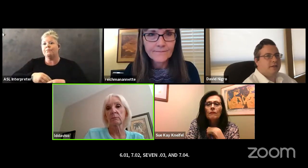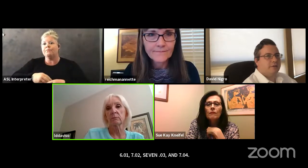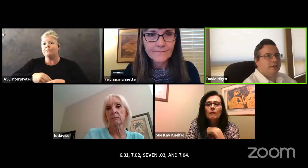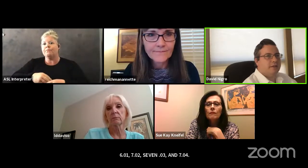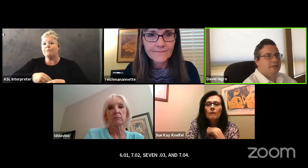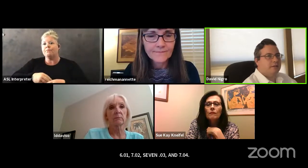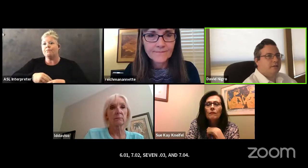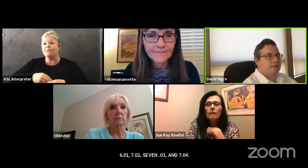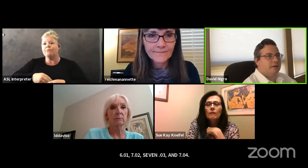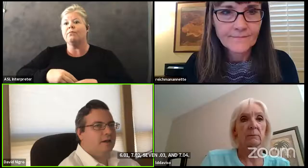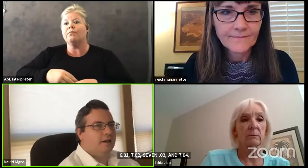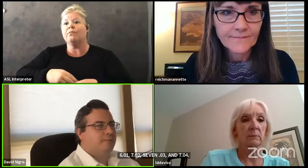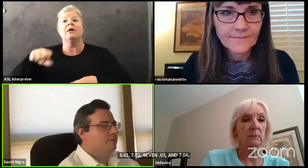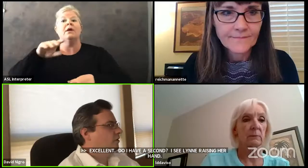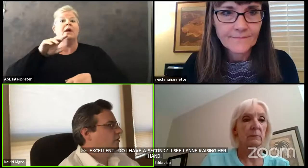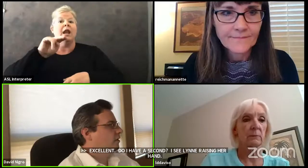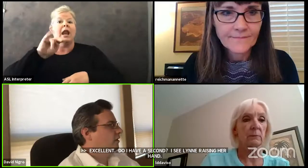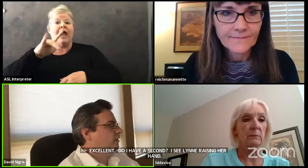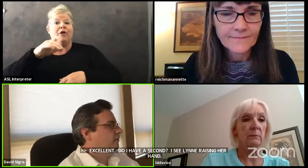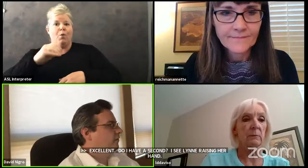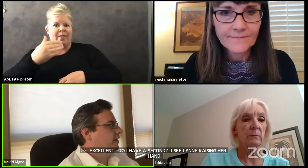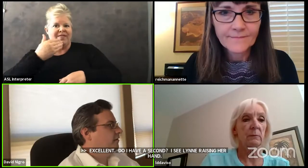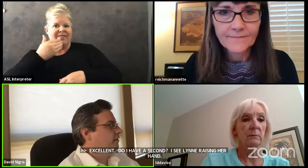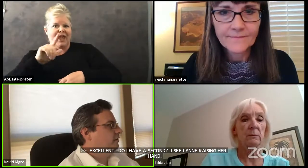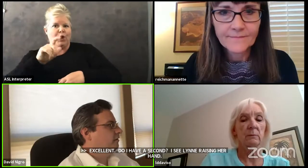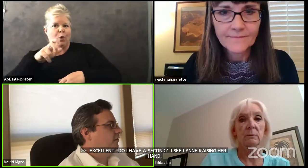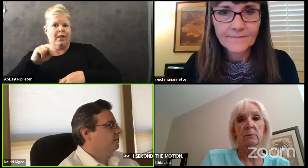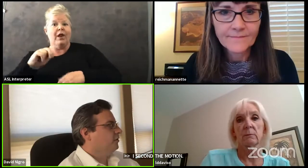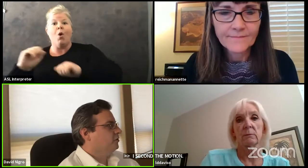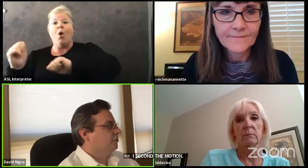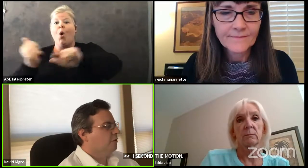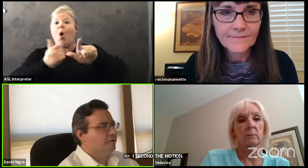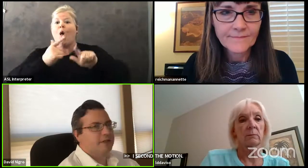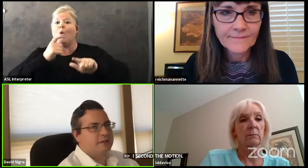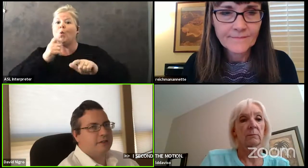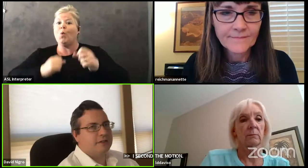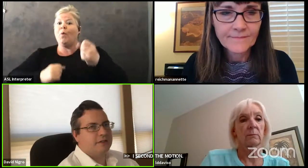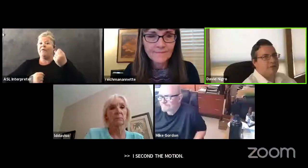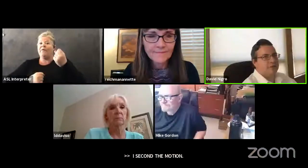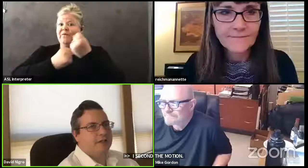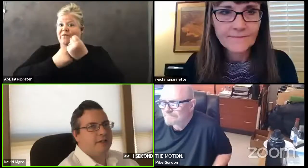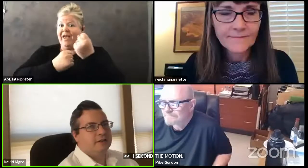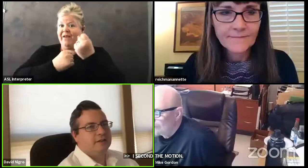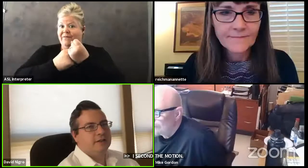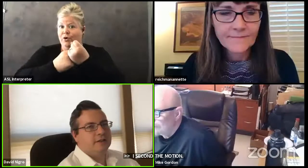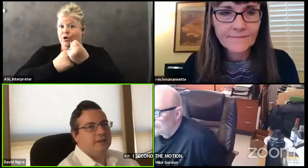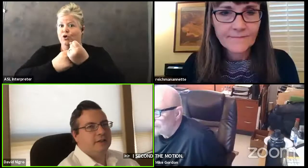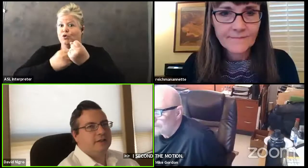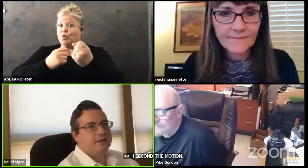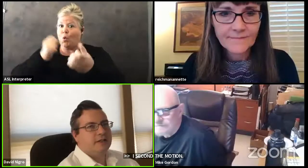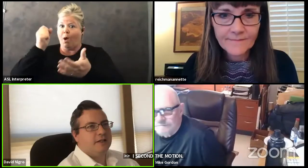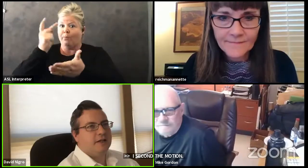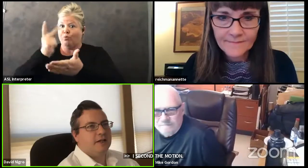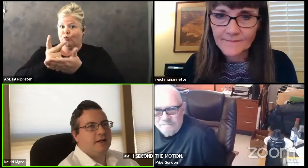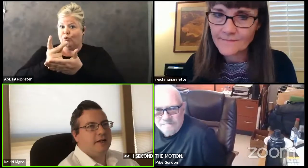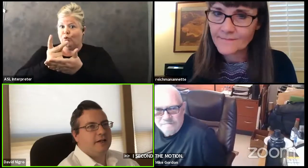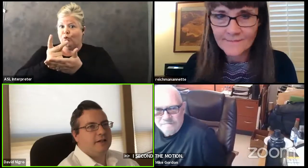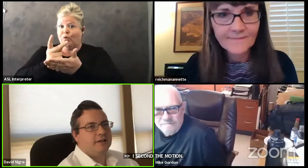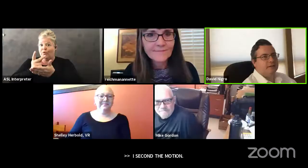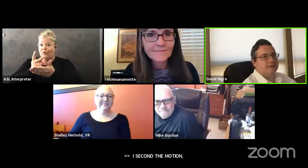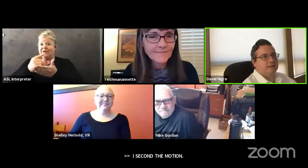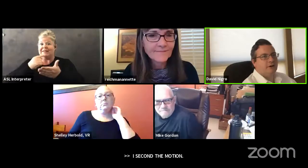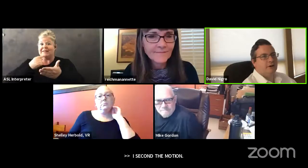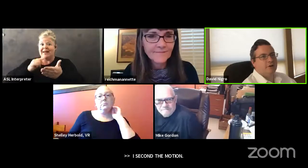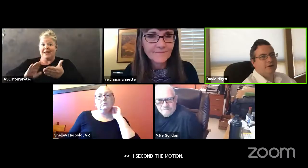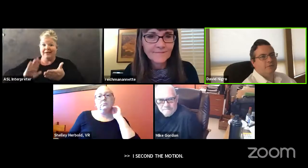Thank you, Lynn. All in favor of the motion to approve the consent agenda, say aye.